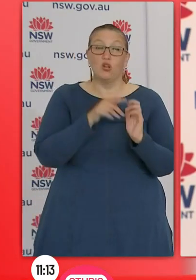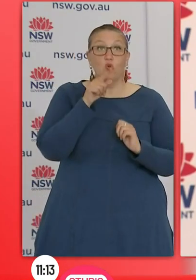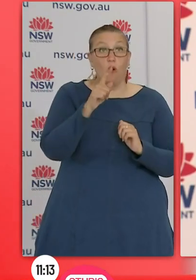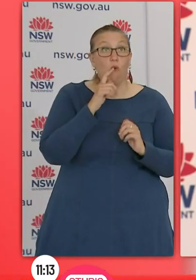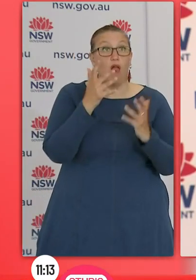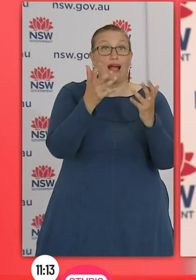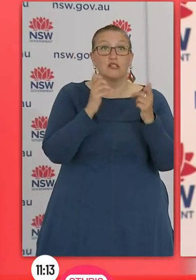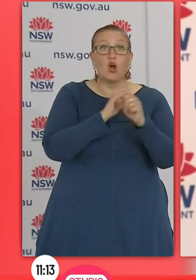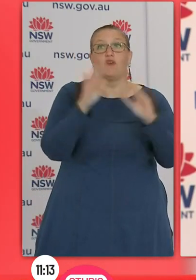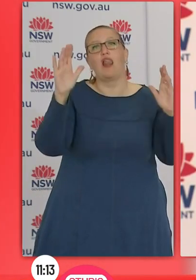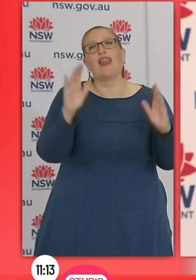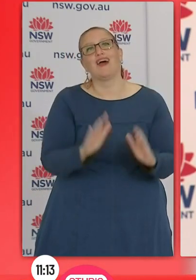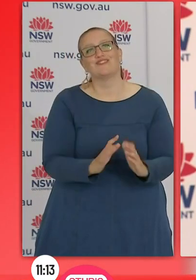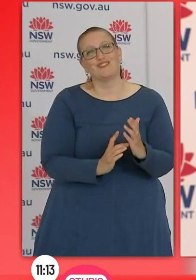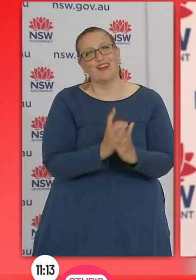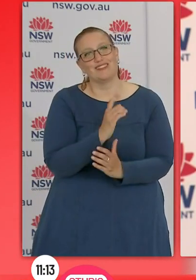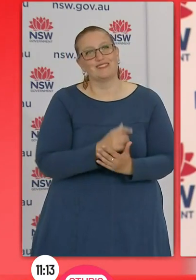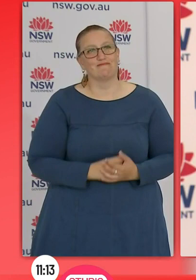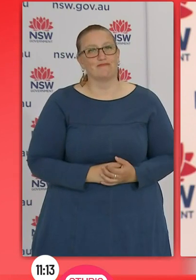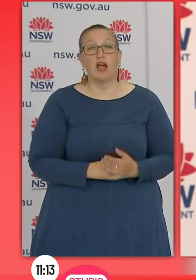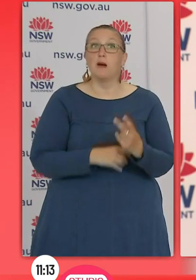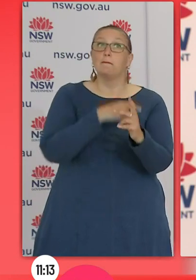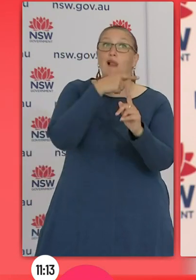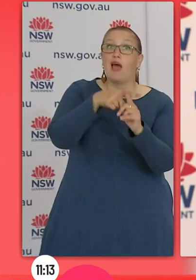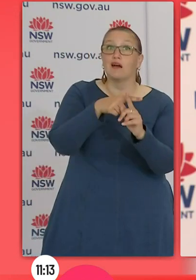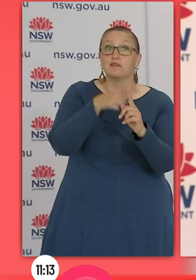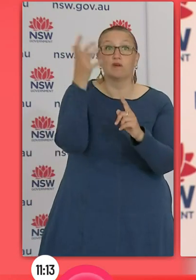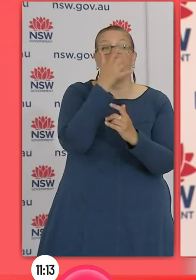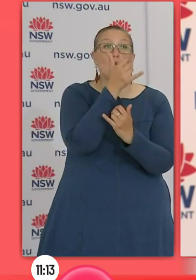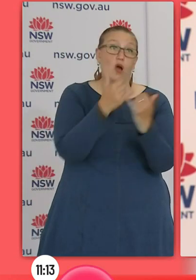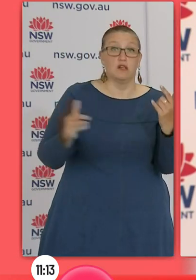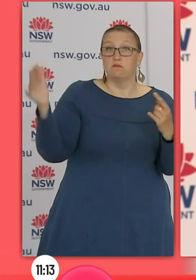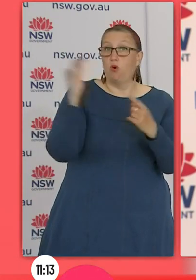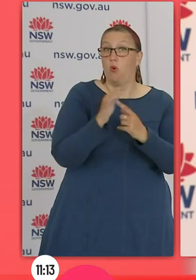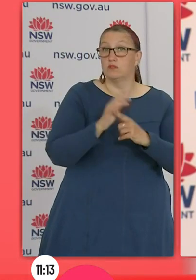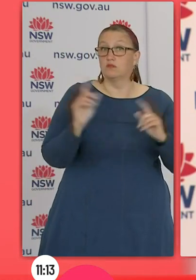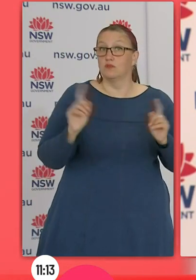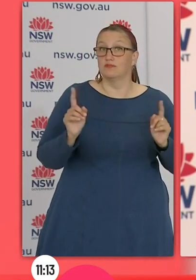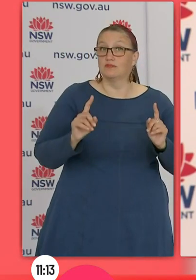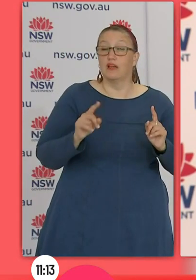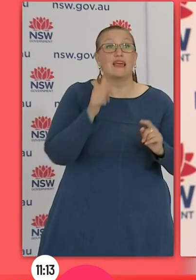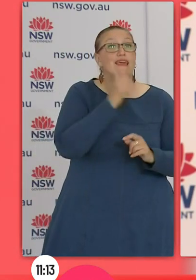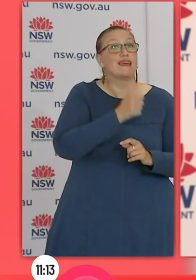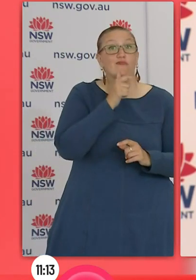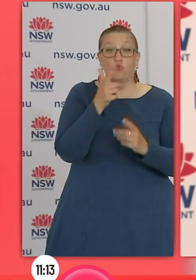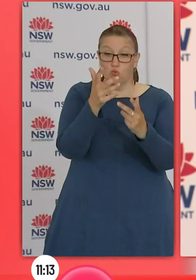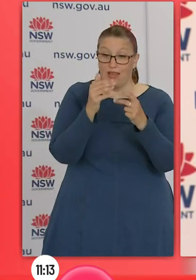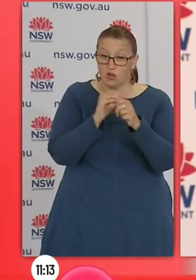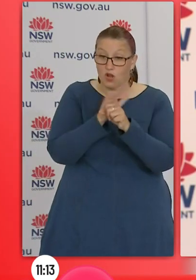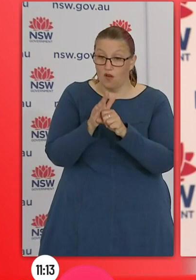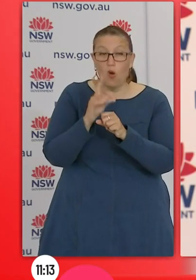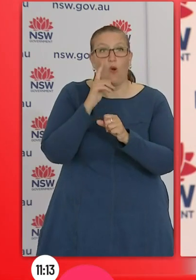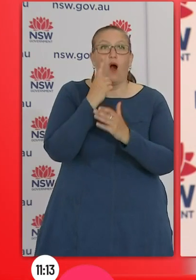virus. They are even more importantly effective in preventing the serious forms